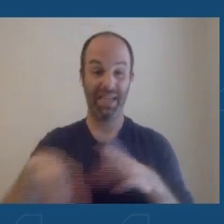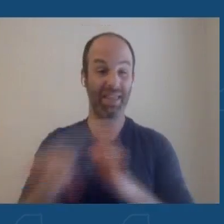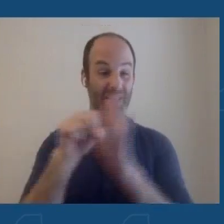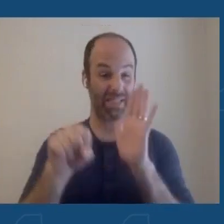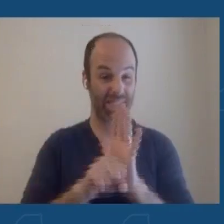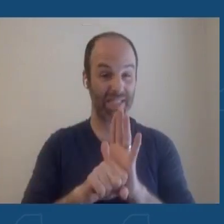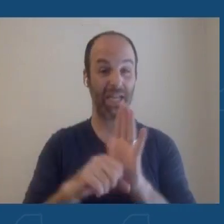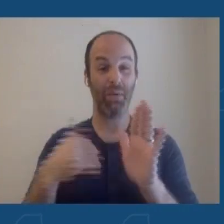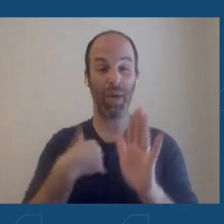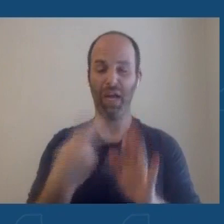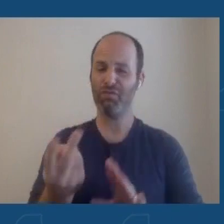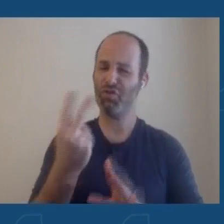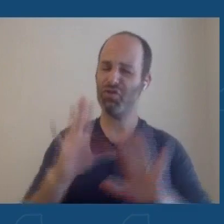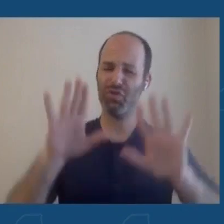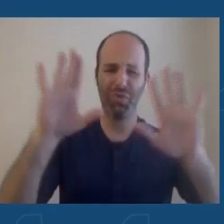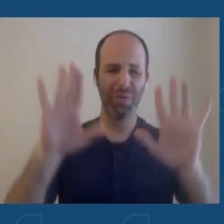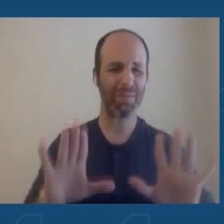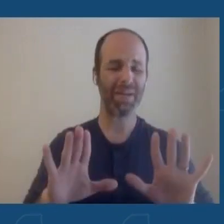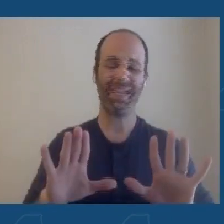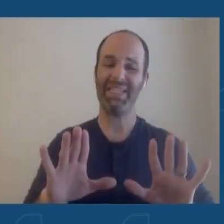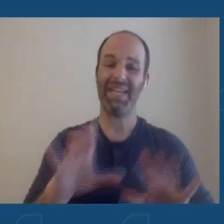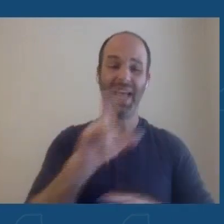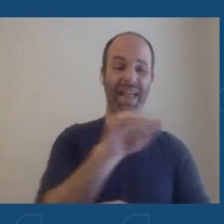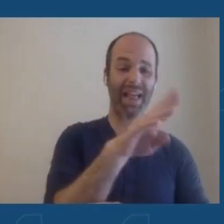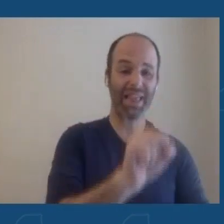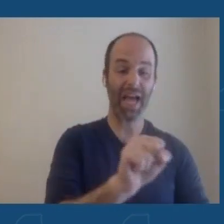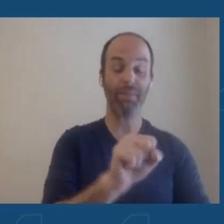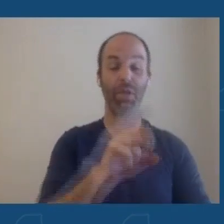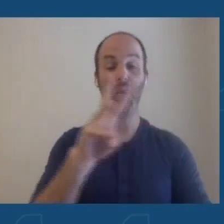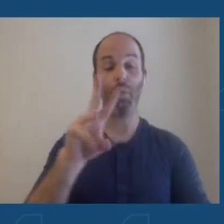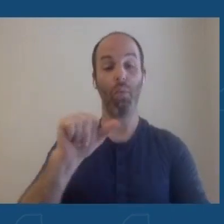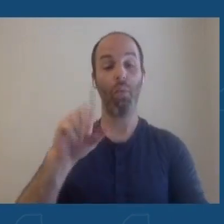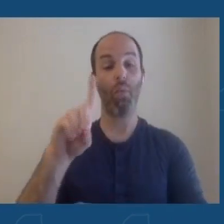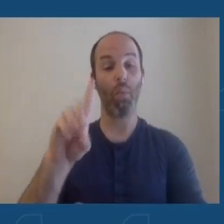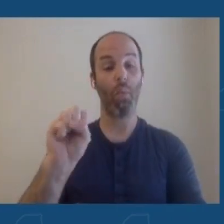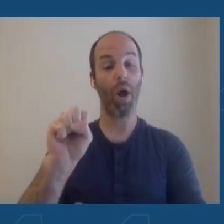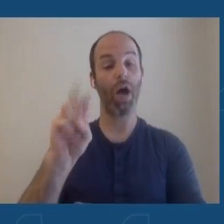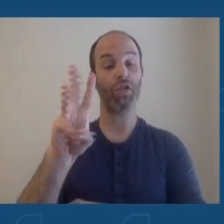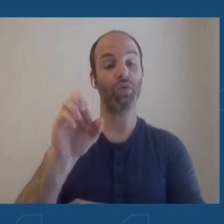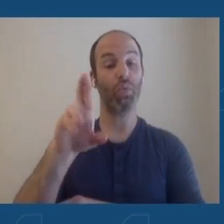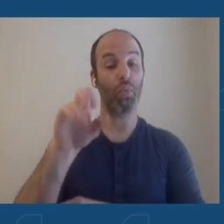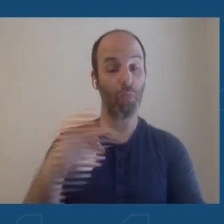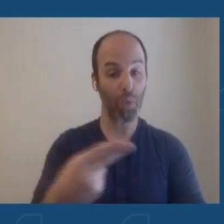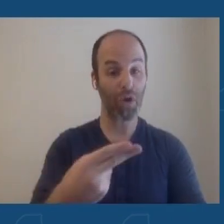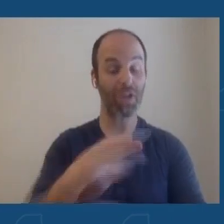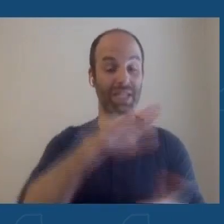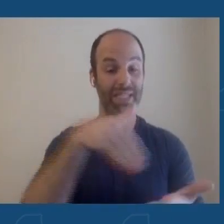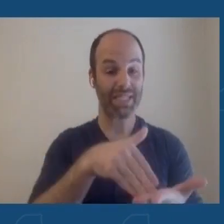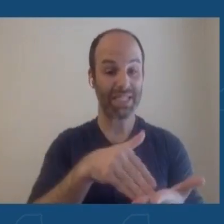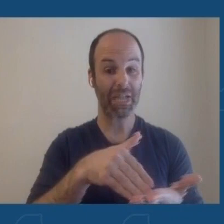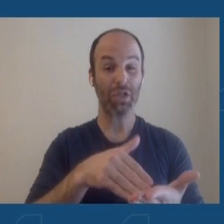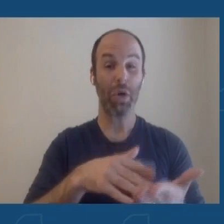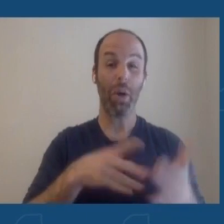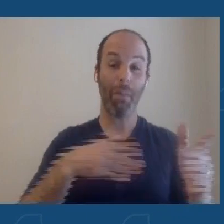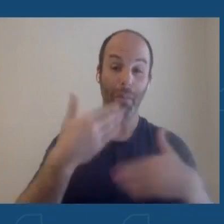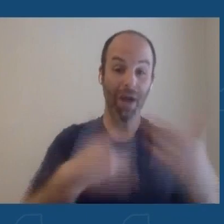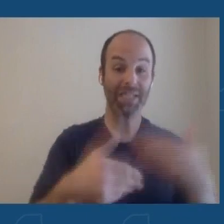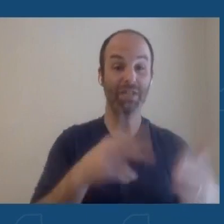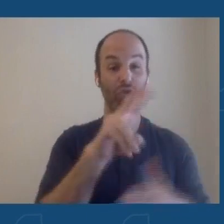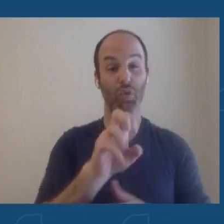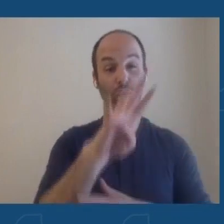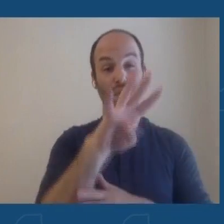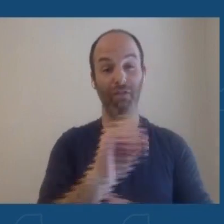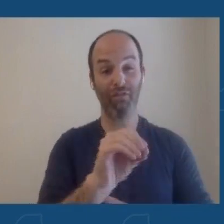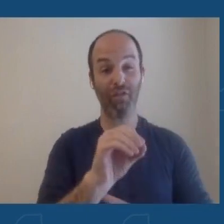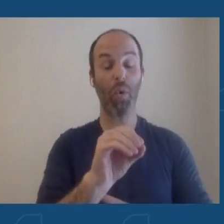outstanding public health labs. The Wadsworth Center is able to process about 240 specimens a day. We